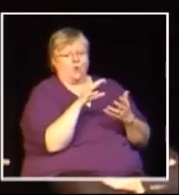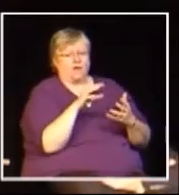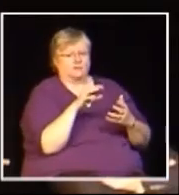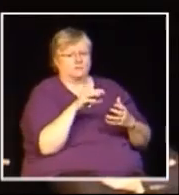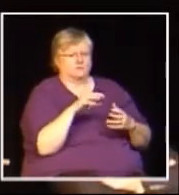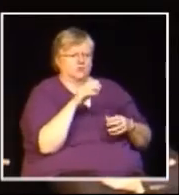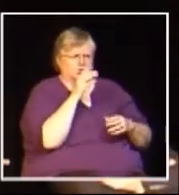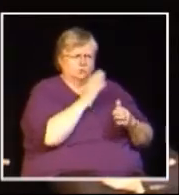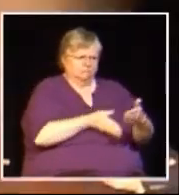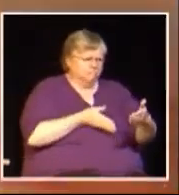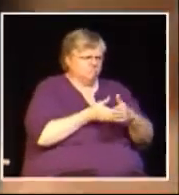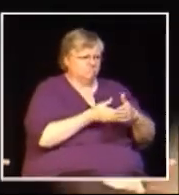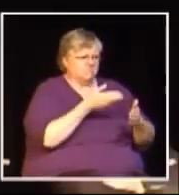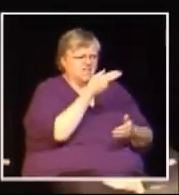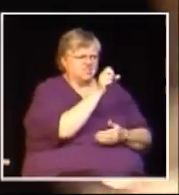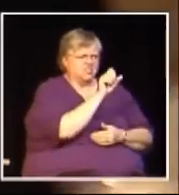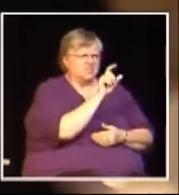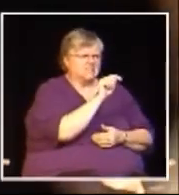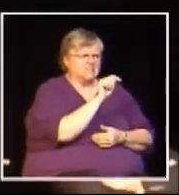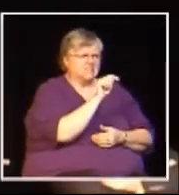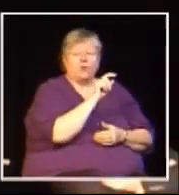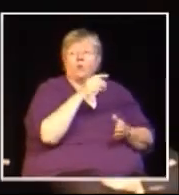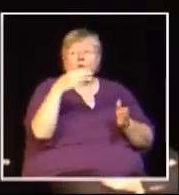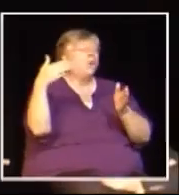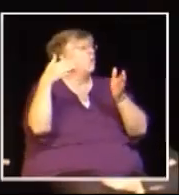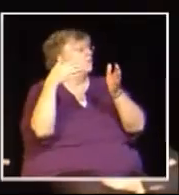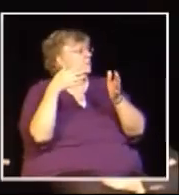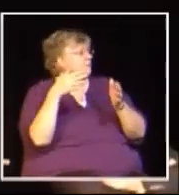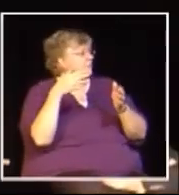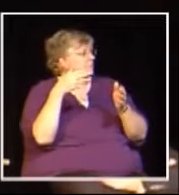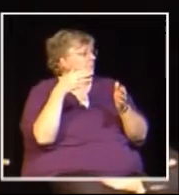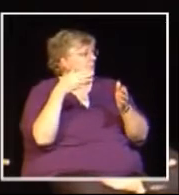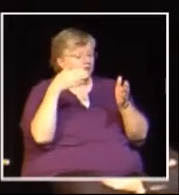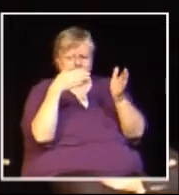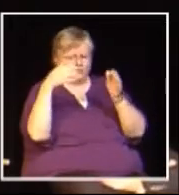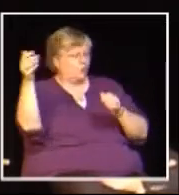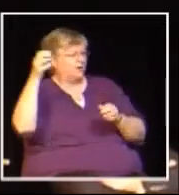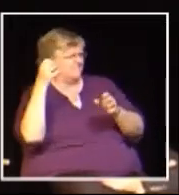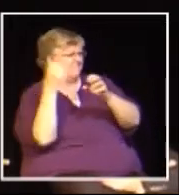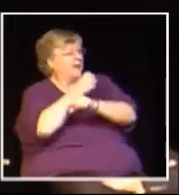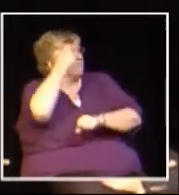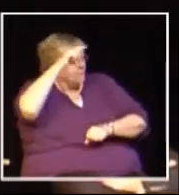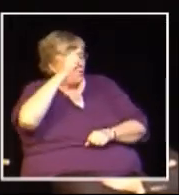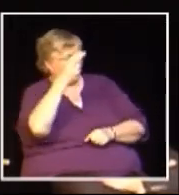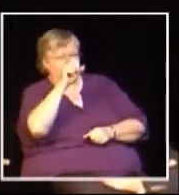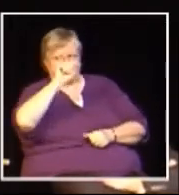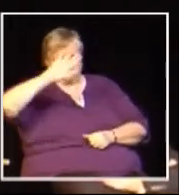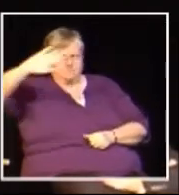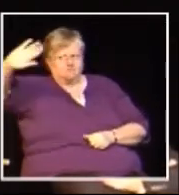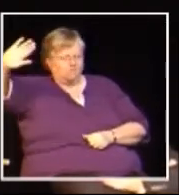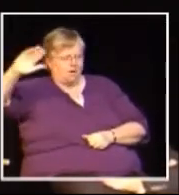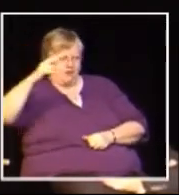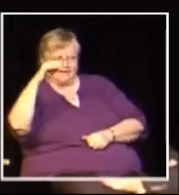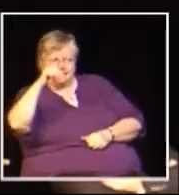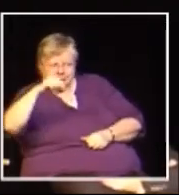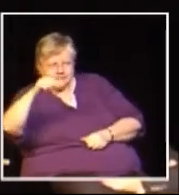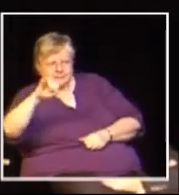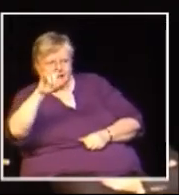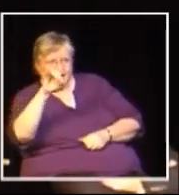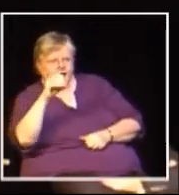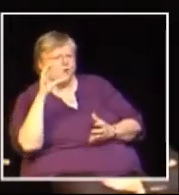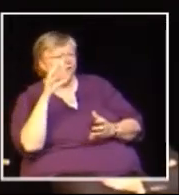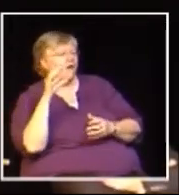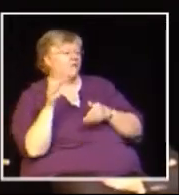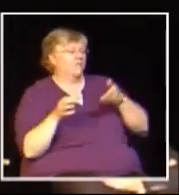Representatives from two groups that have been successful in their request for public funding to advance their views about the referendum will be